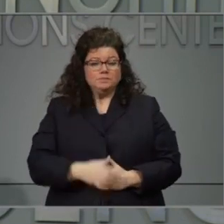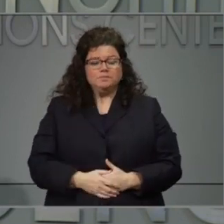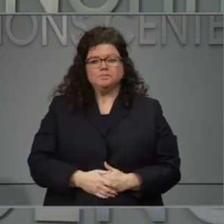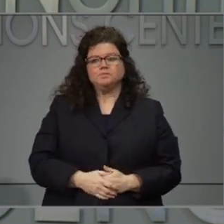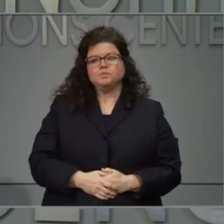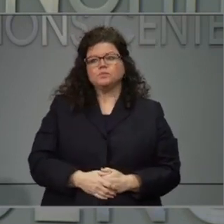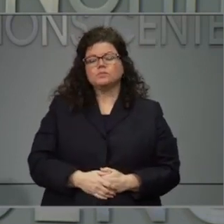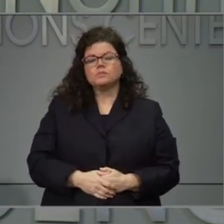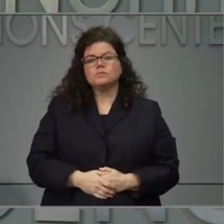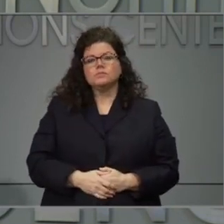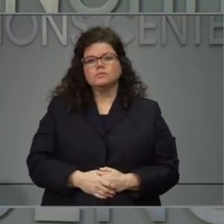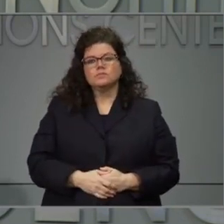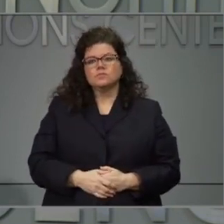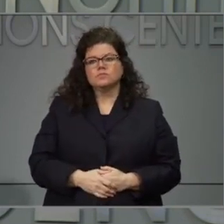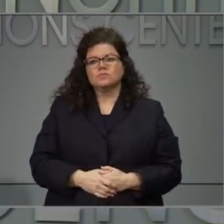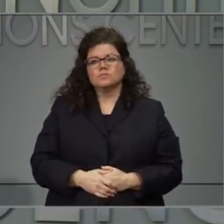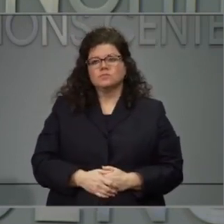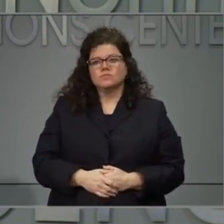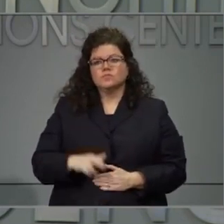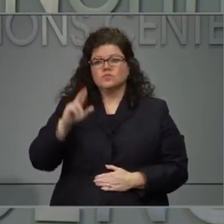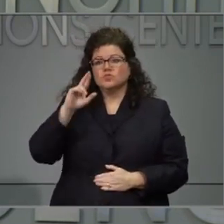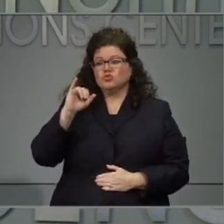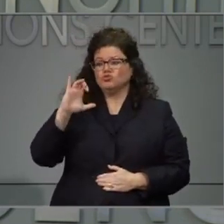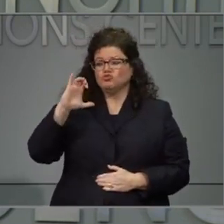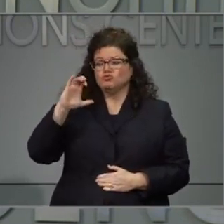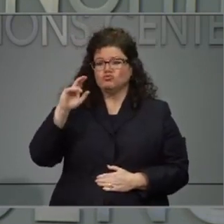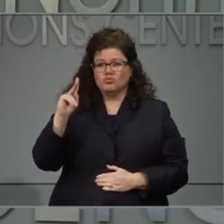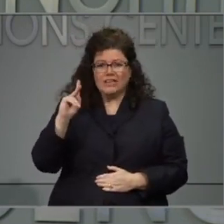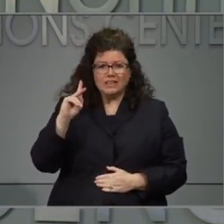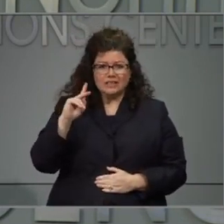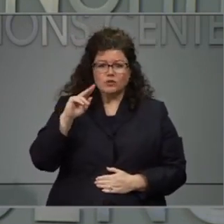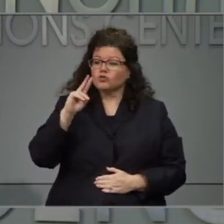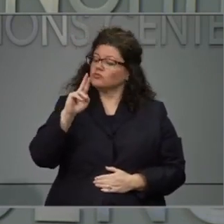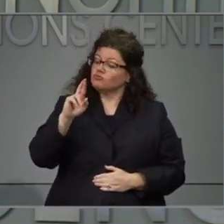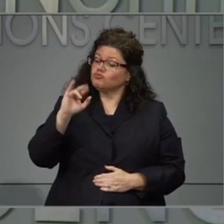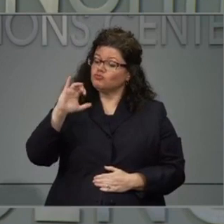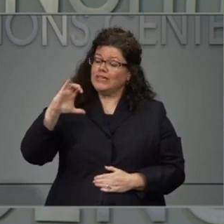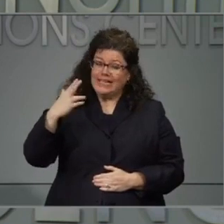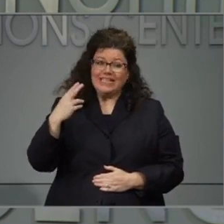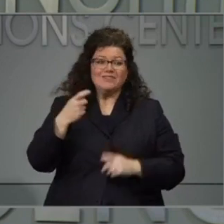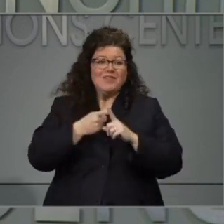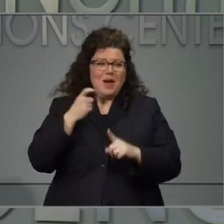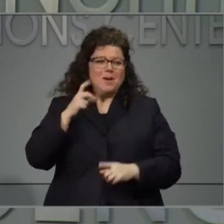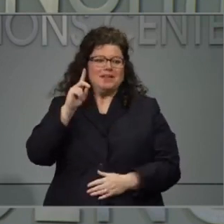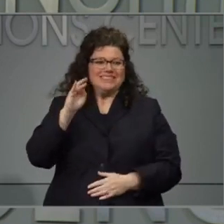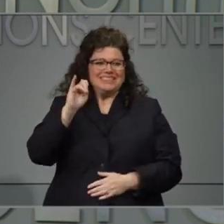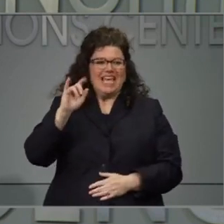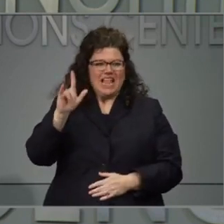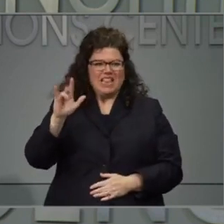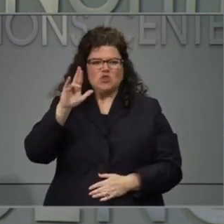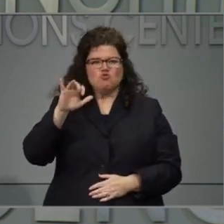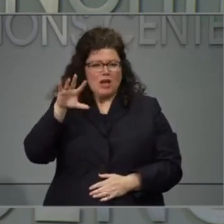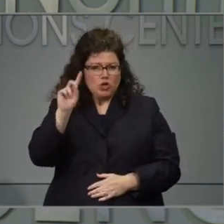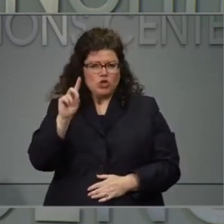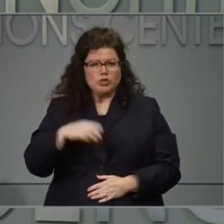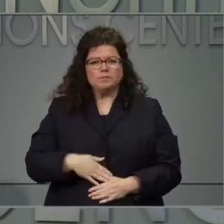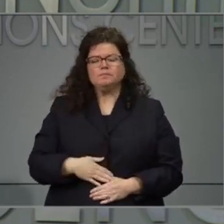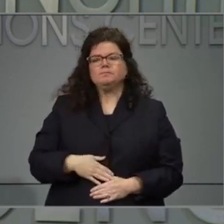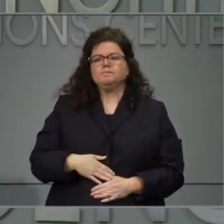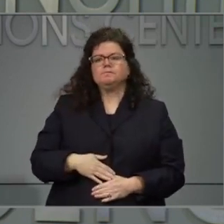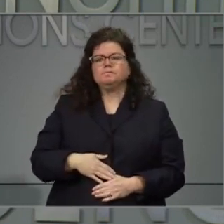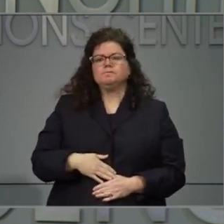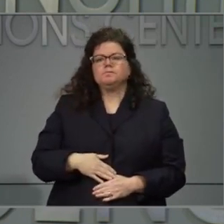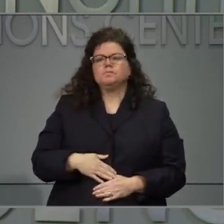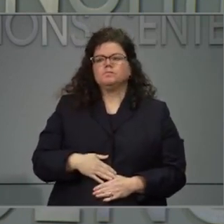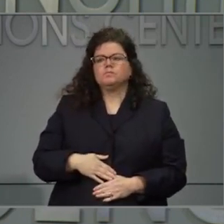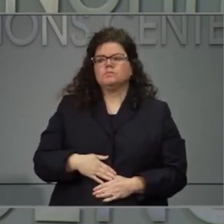Next question is from Rick Curl with the Daily Record and Dunn. Yes, Governor. I'd to follow up on – this is Rick Curl